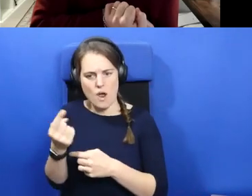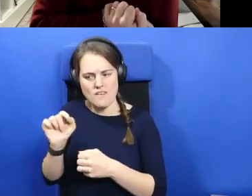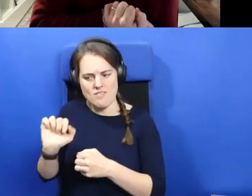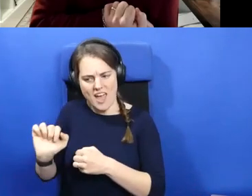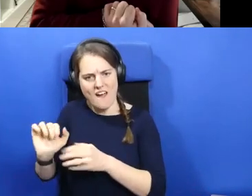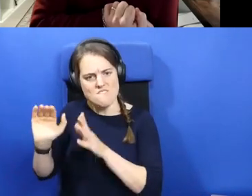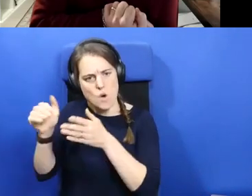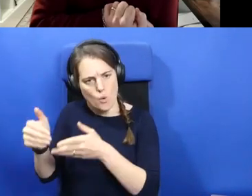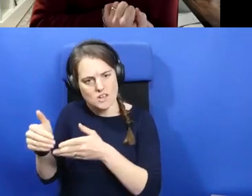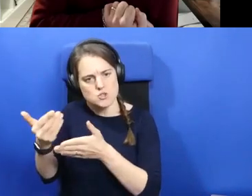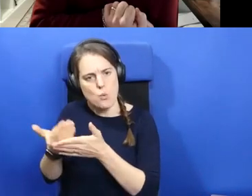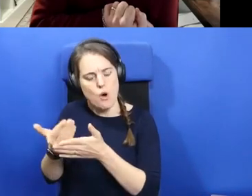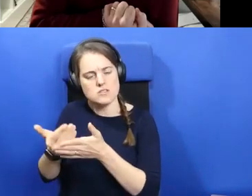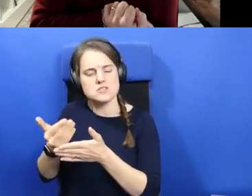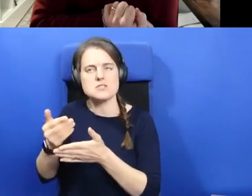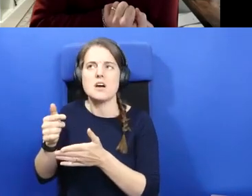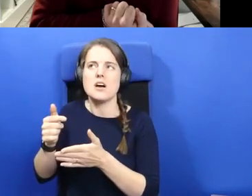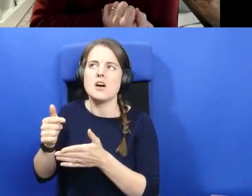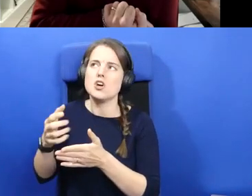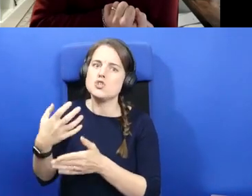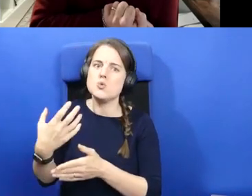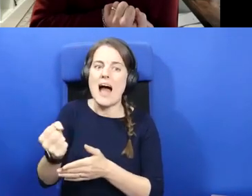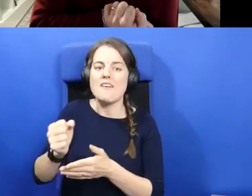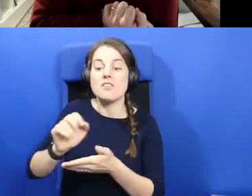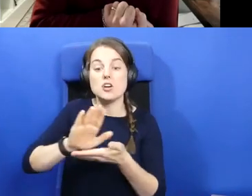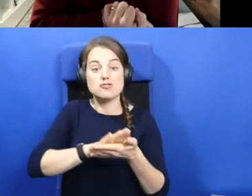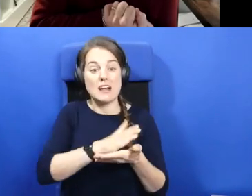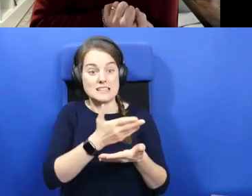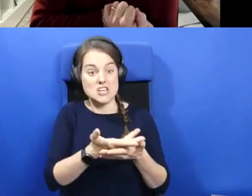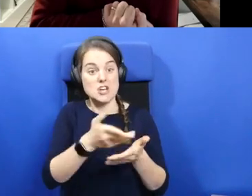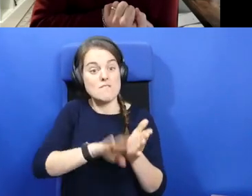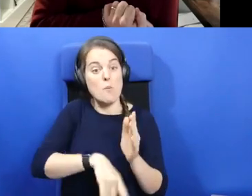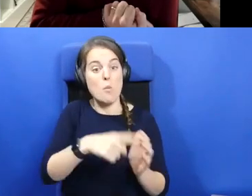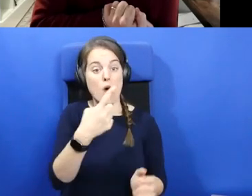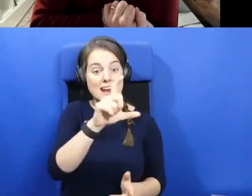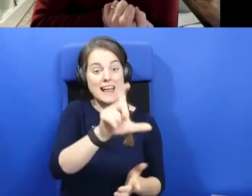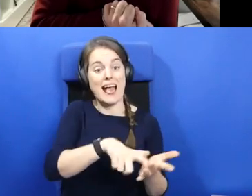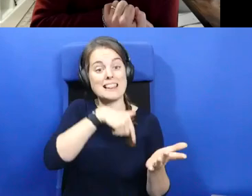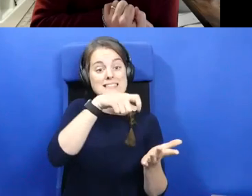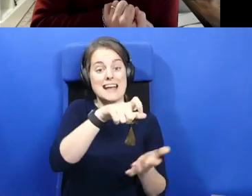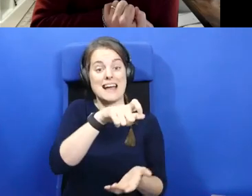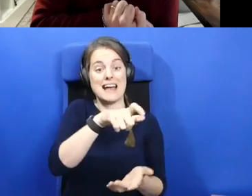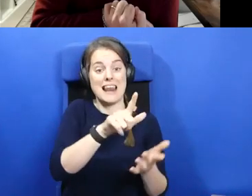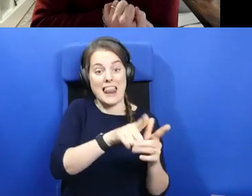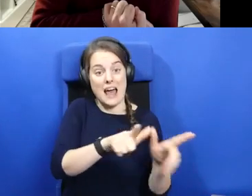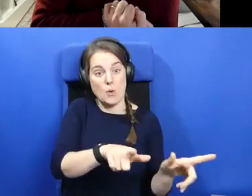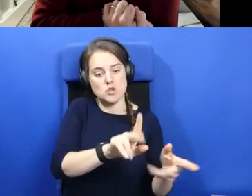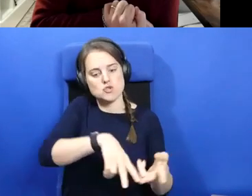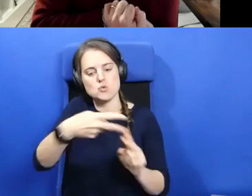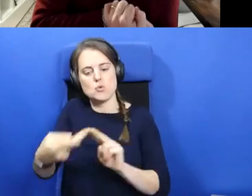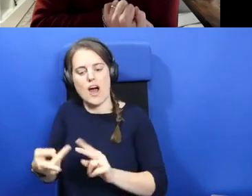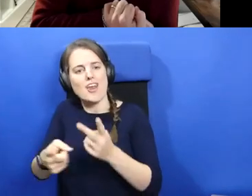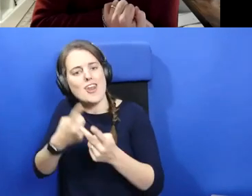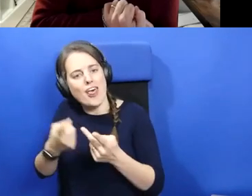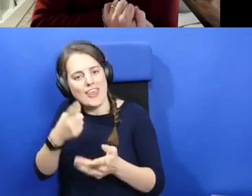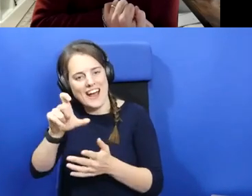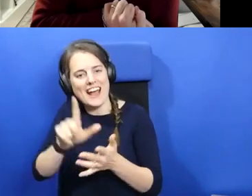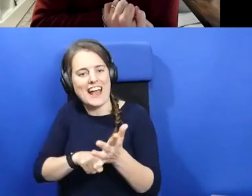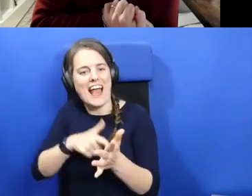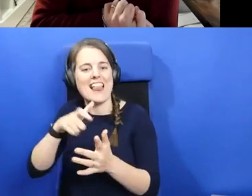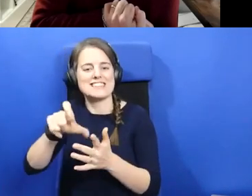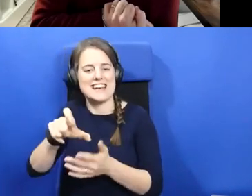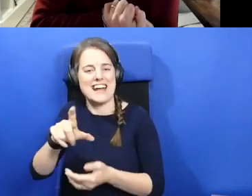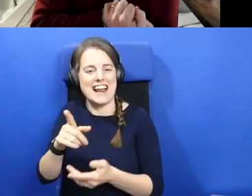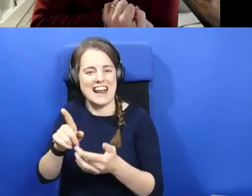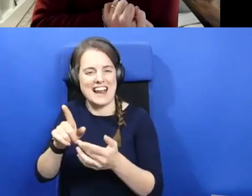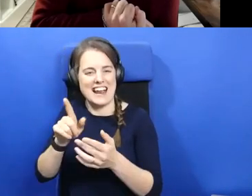was to, uh, have the translation from one Celtic language to another, as opposed to going from English and, and they wanted